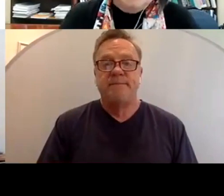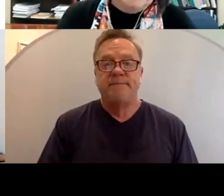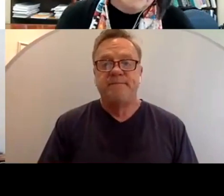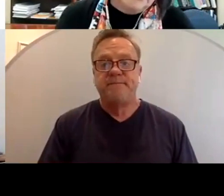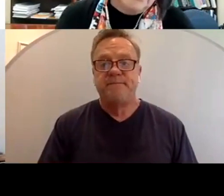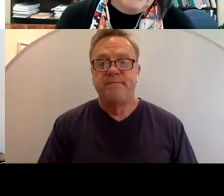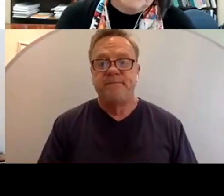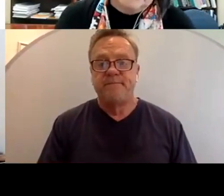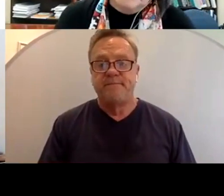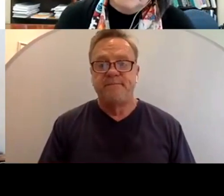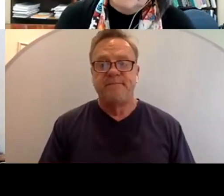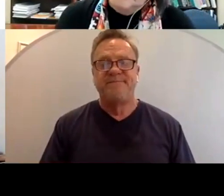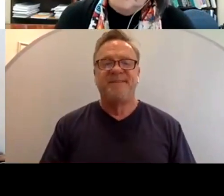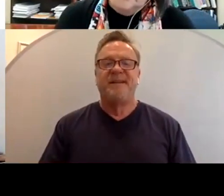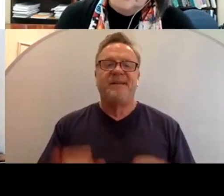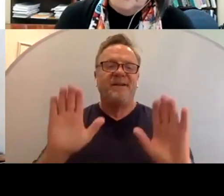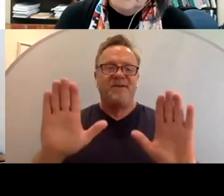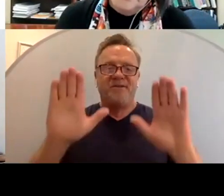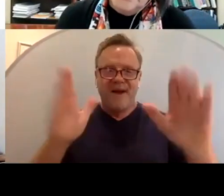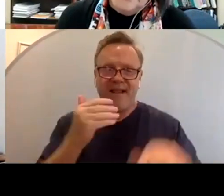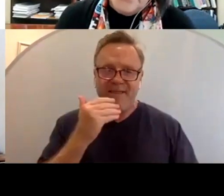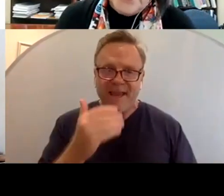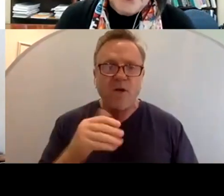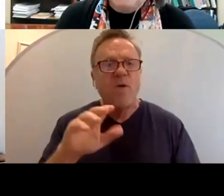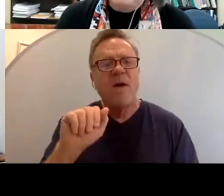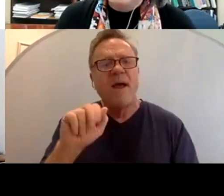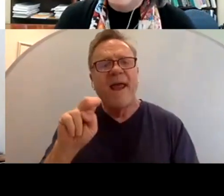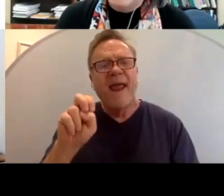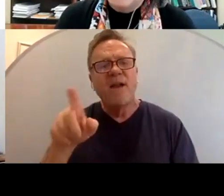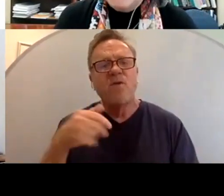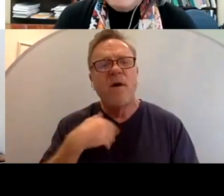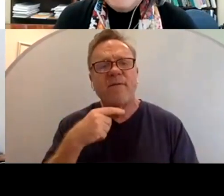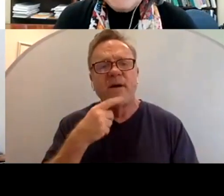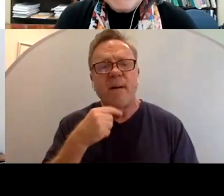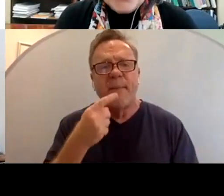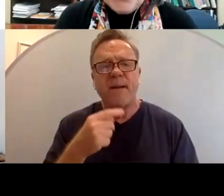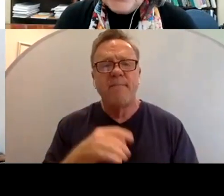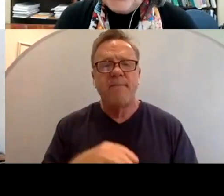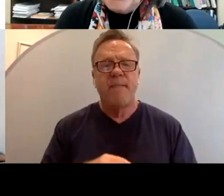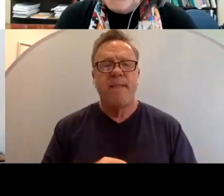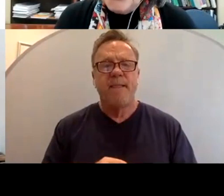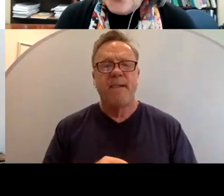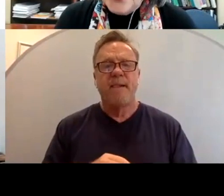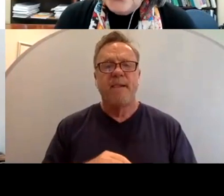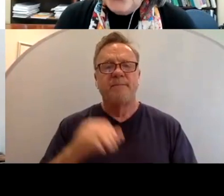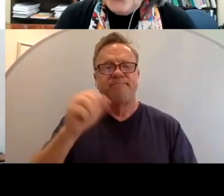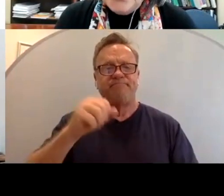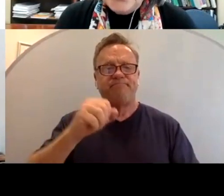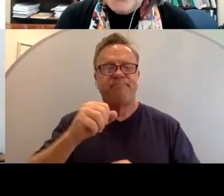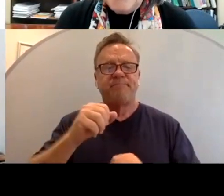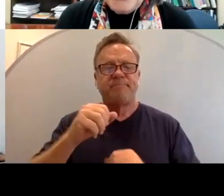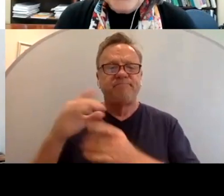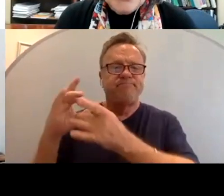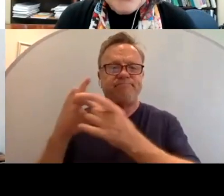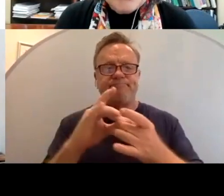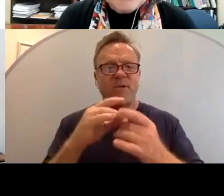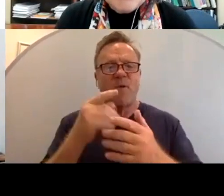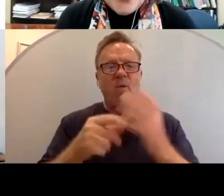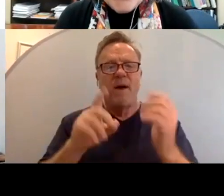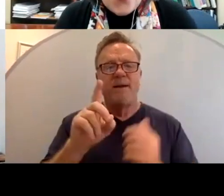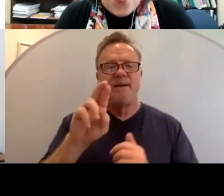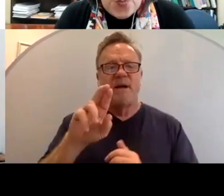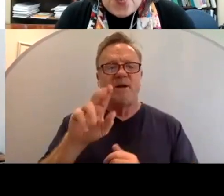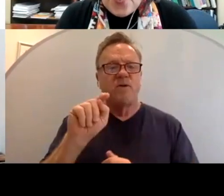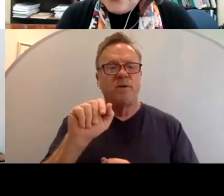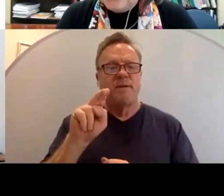Great. Thank you so much. Ann, you have a comment as well? Yes. Just building on what Dr. Tannis